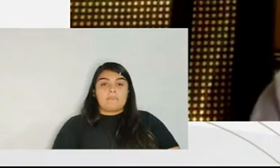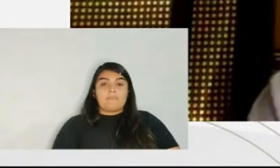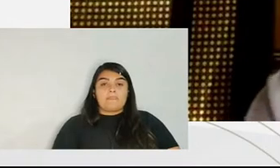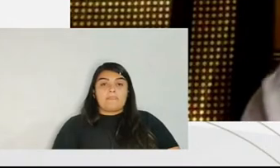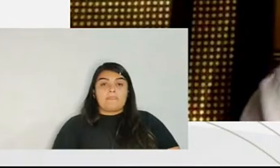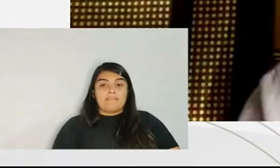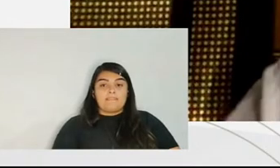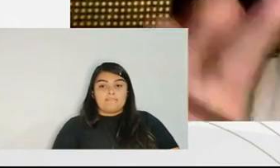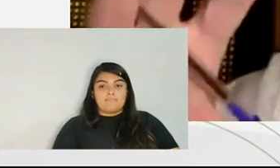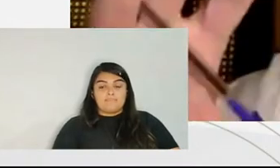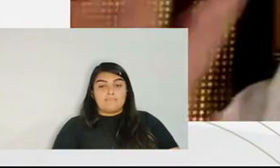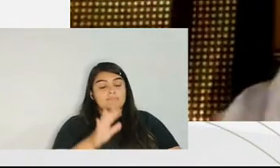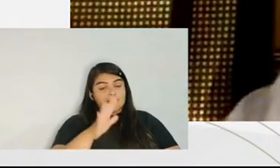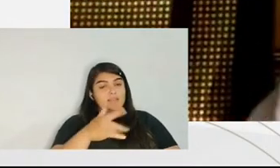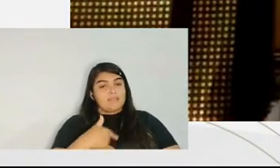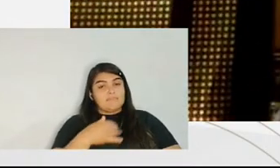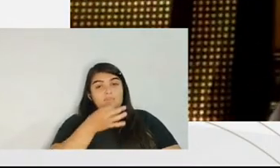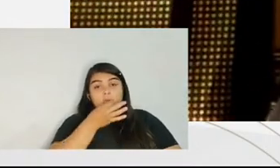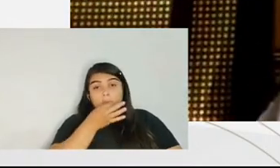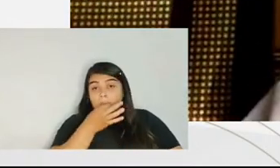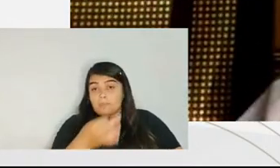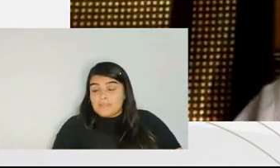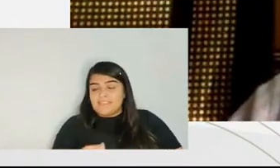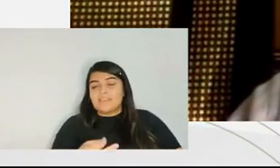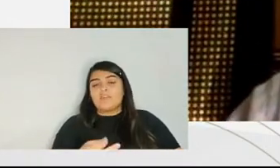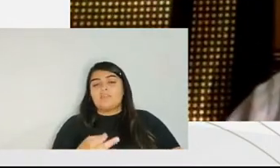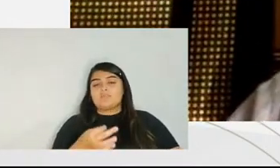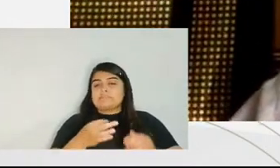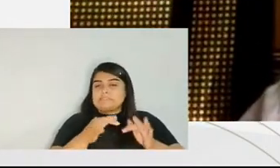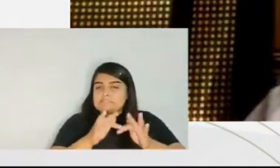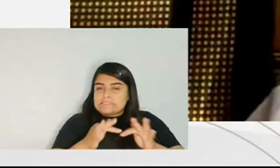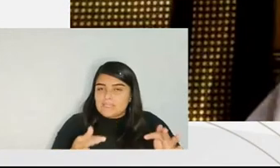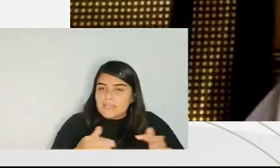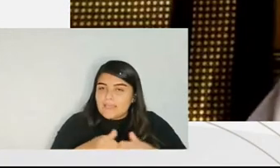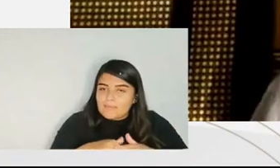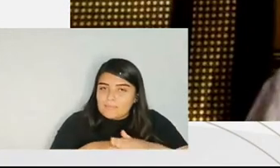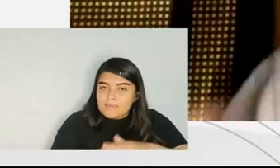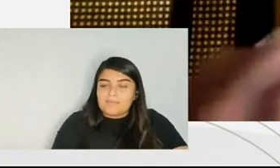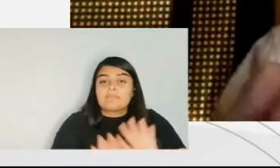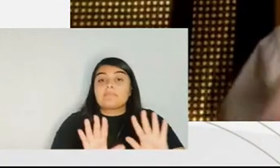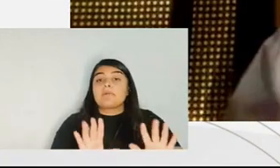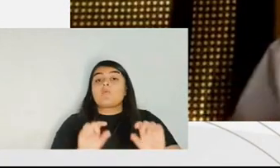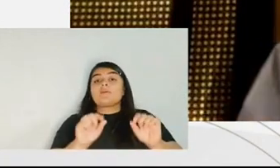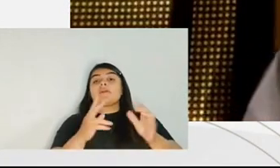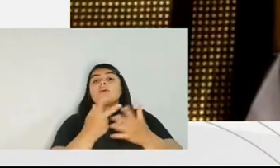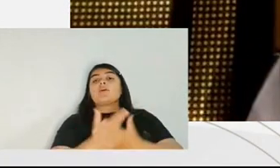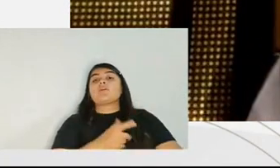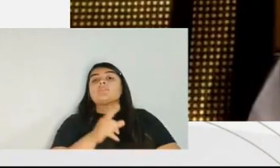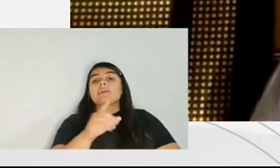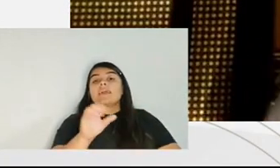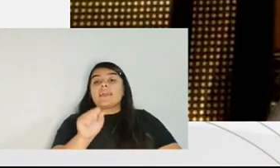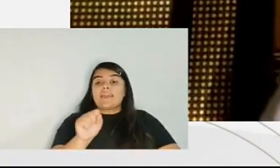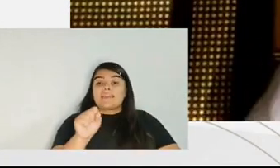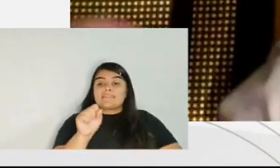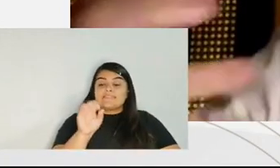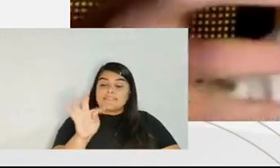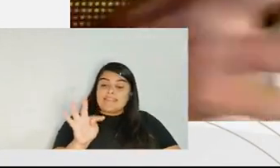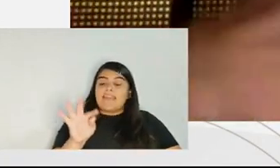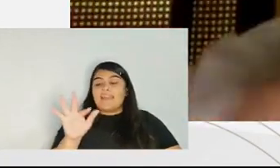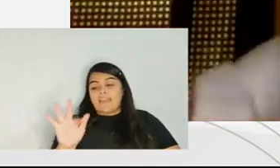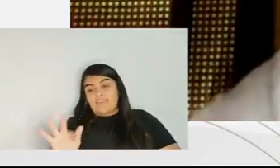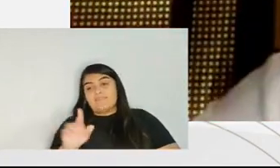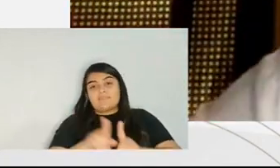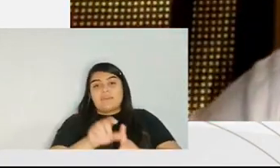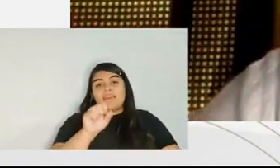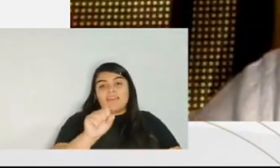for the supreme court and allow me with being very honest